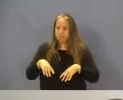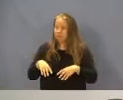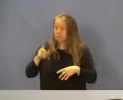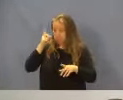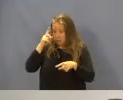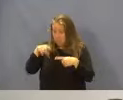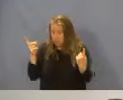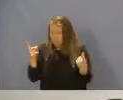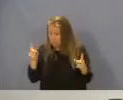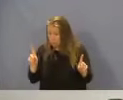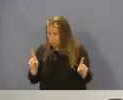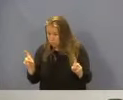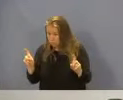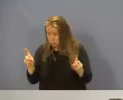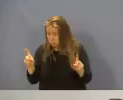Opposed?